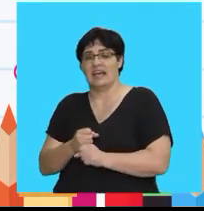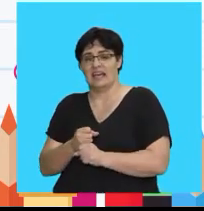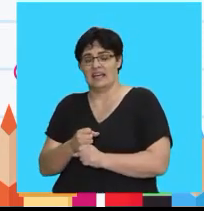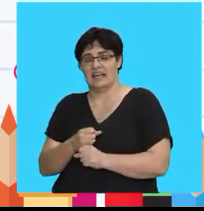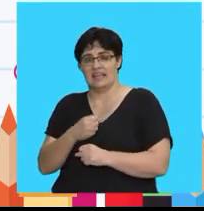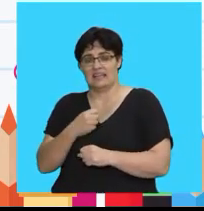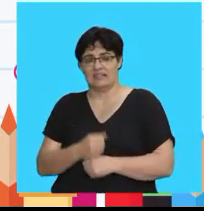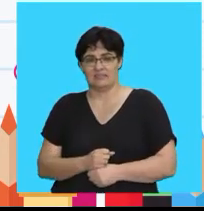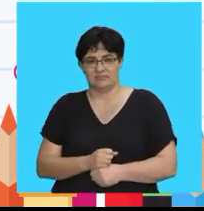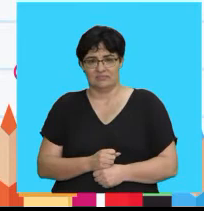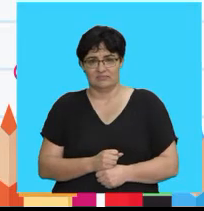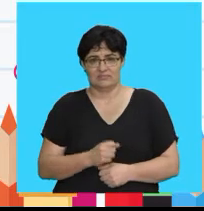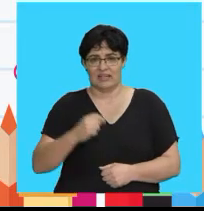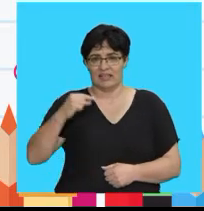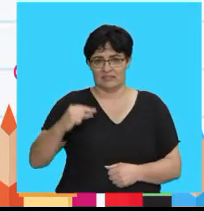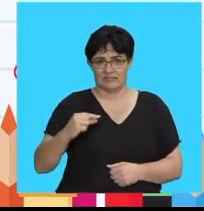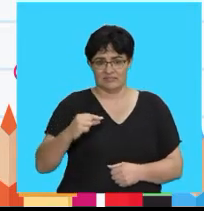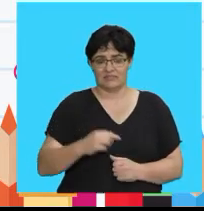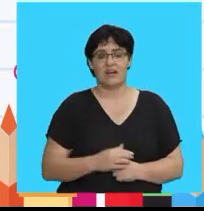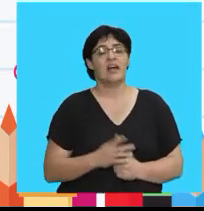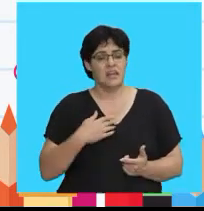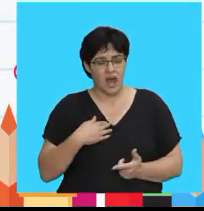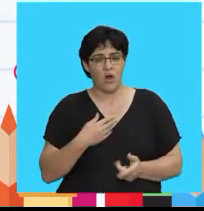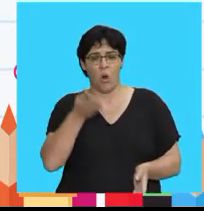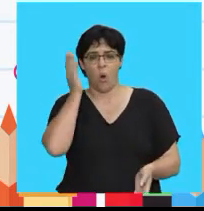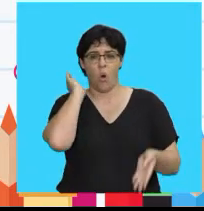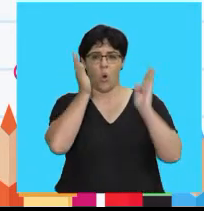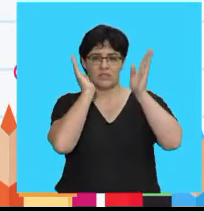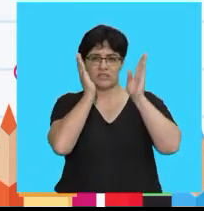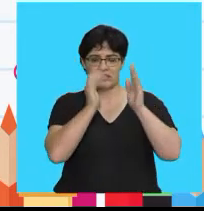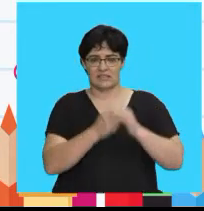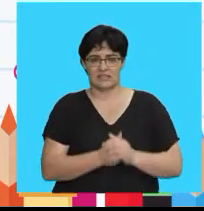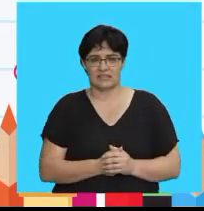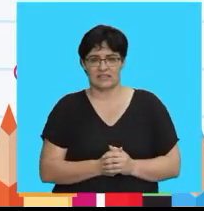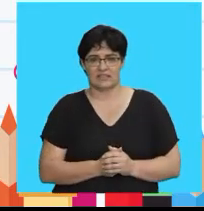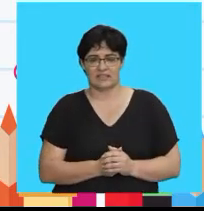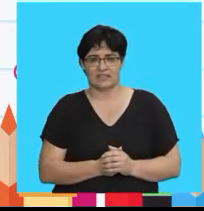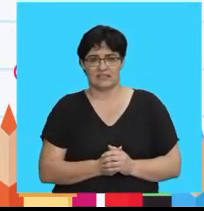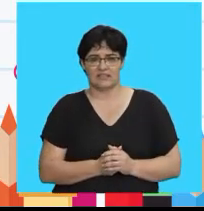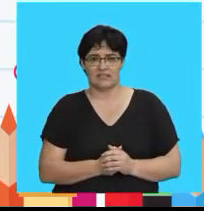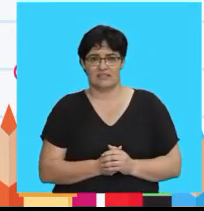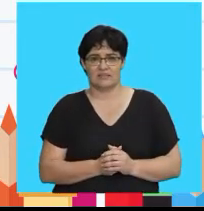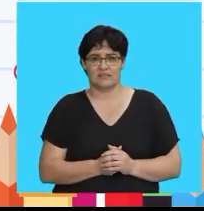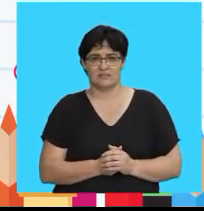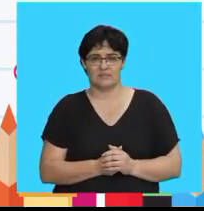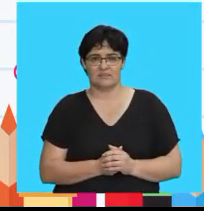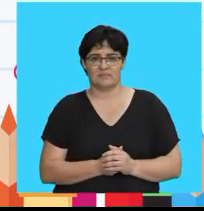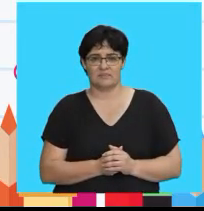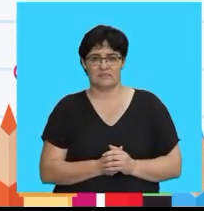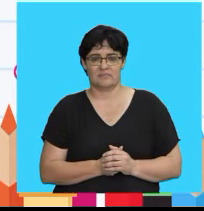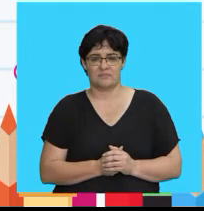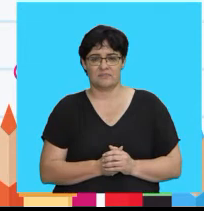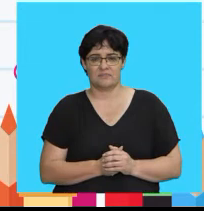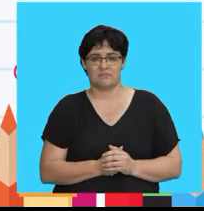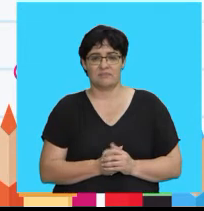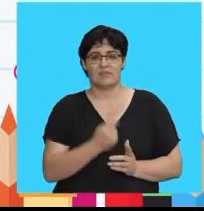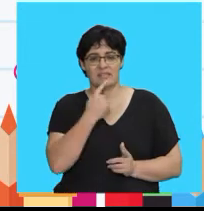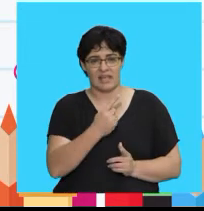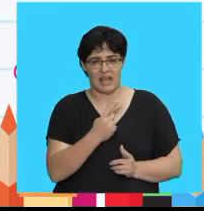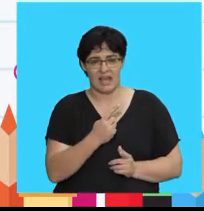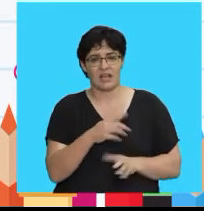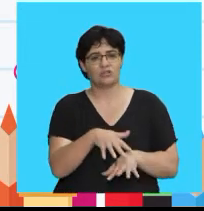Say horse Horse Say horse slowly H Horse